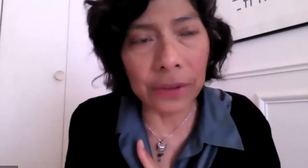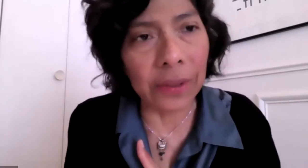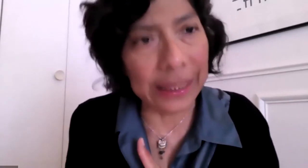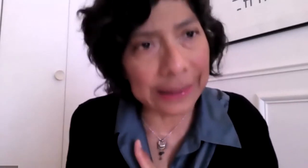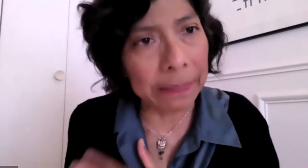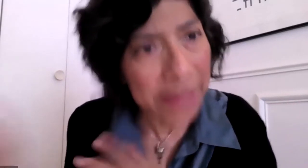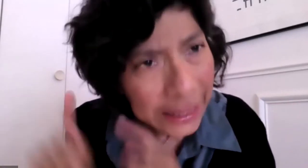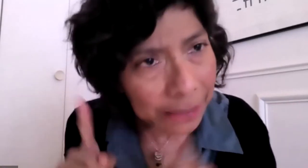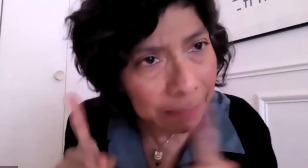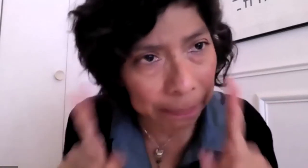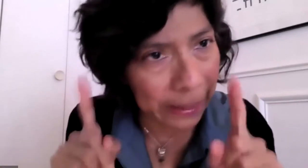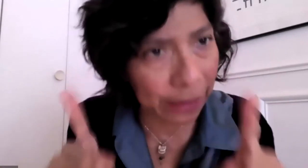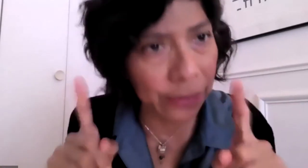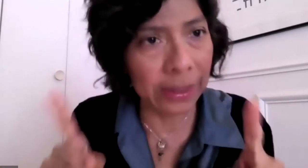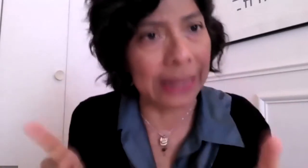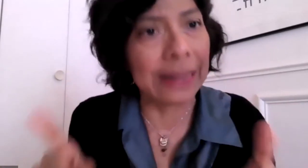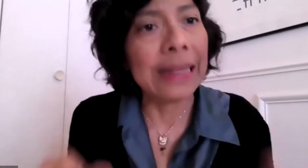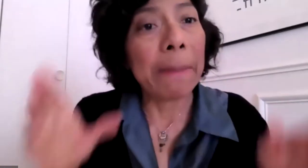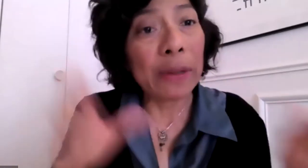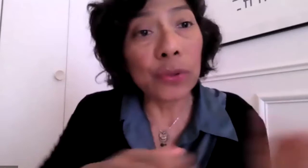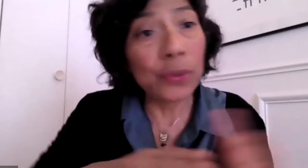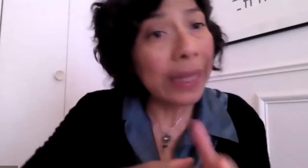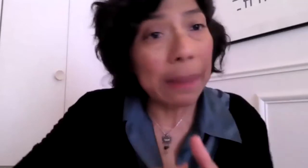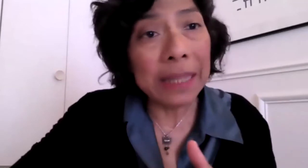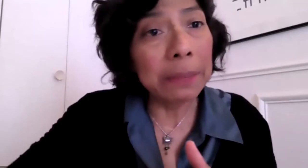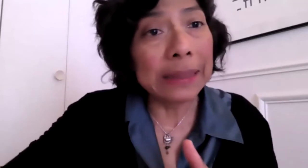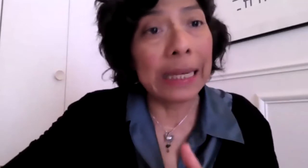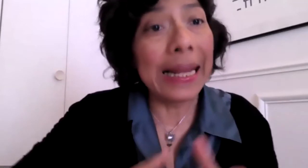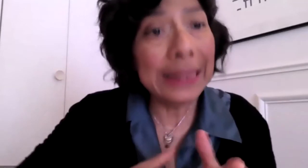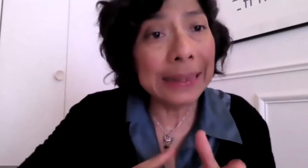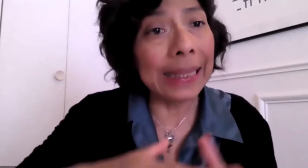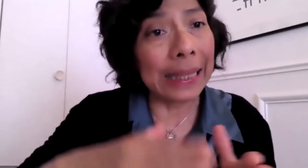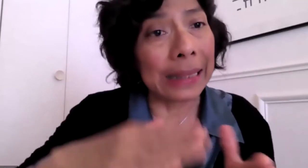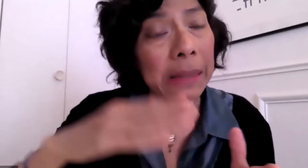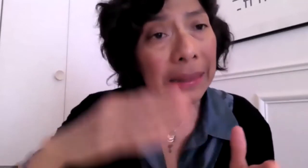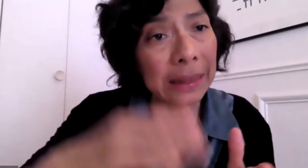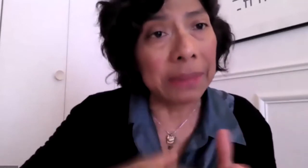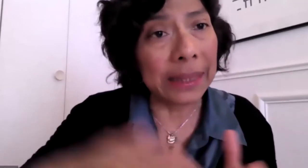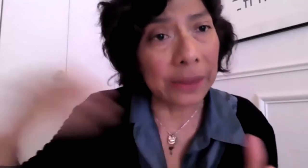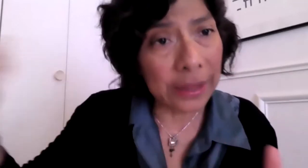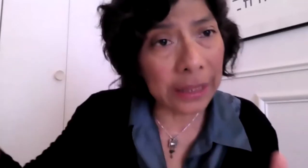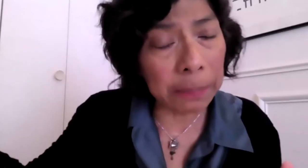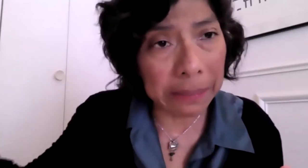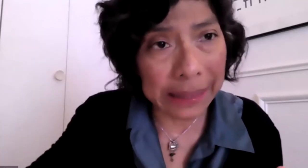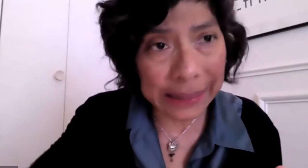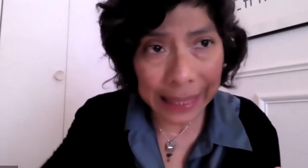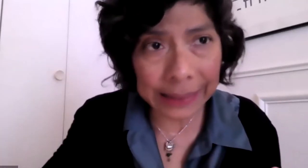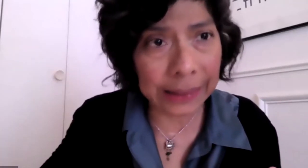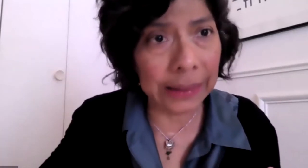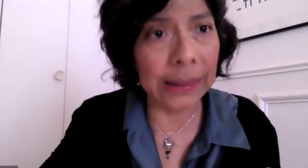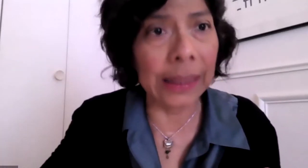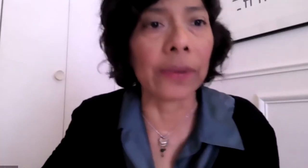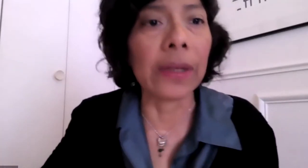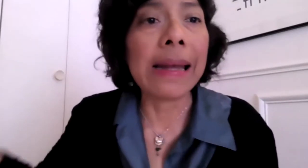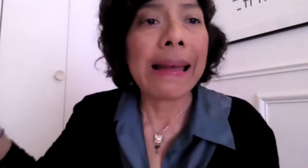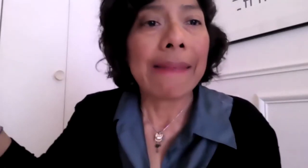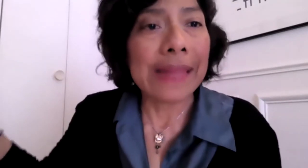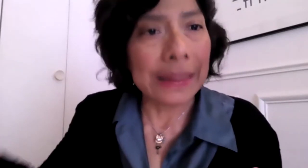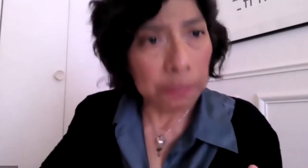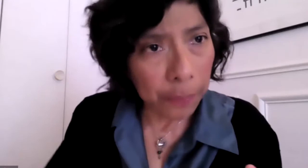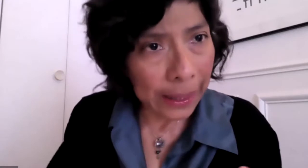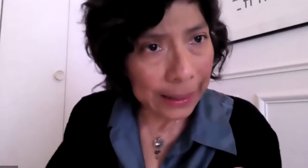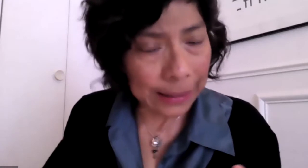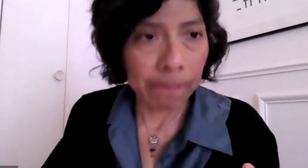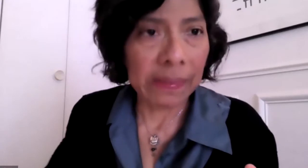is studying the laboratories and if we keep thinking this question, but you only check the research, the